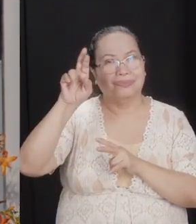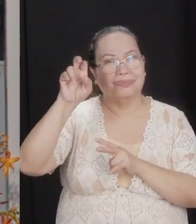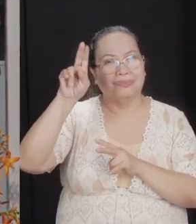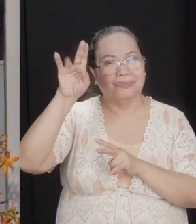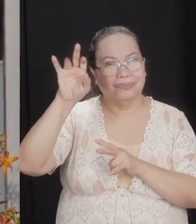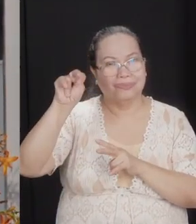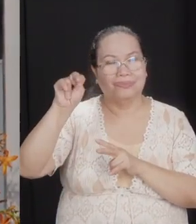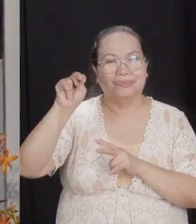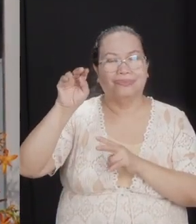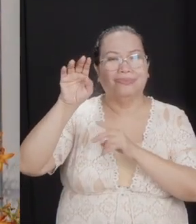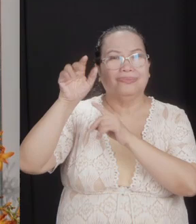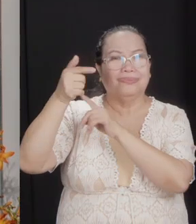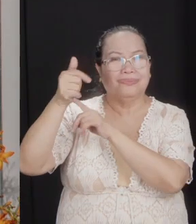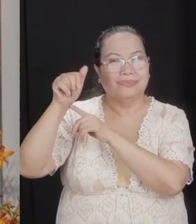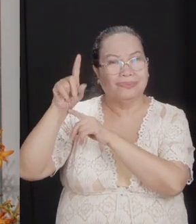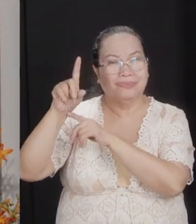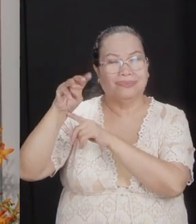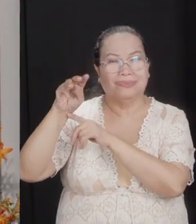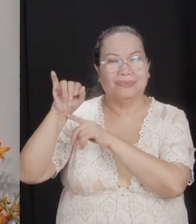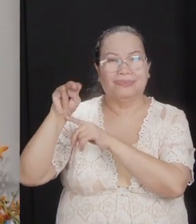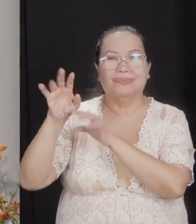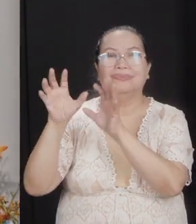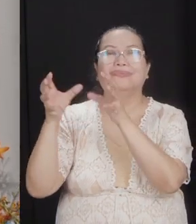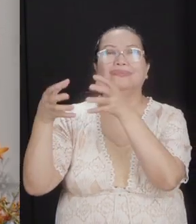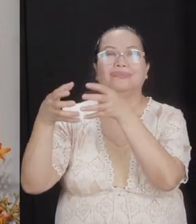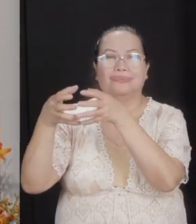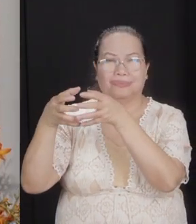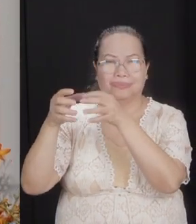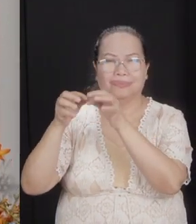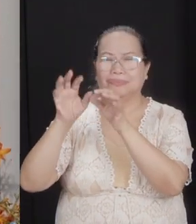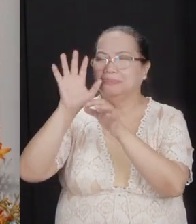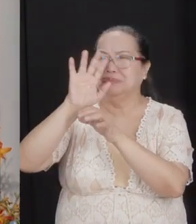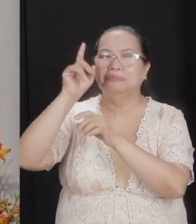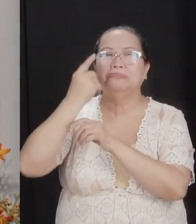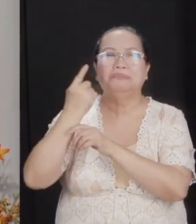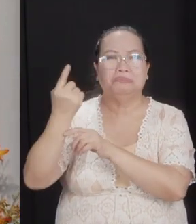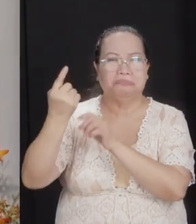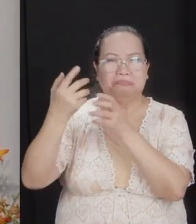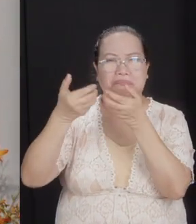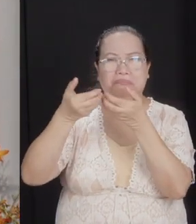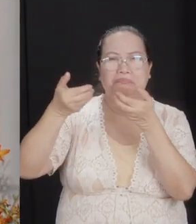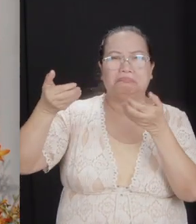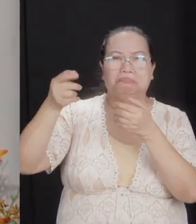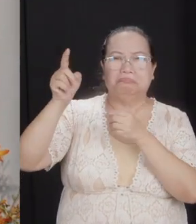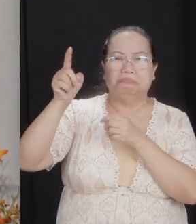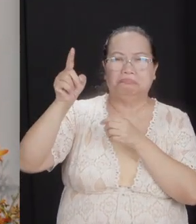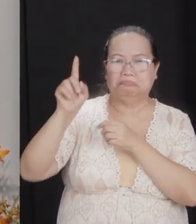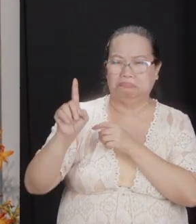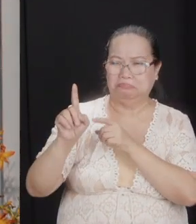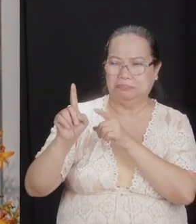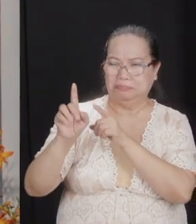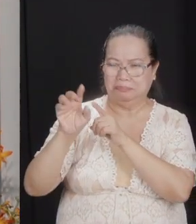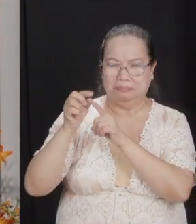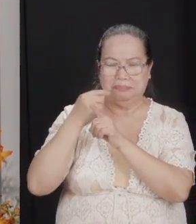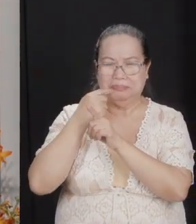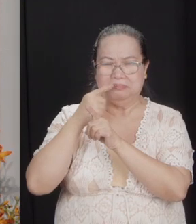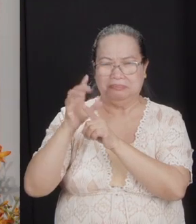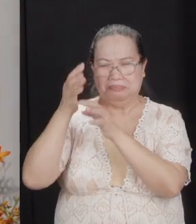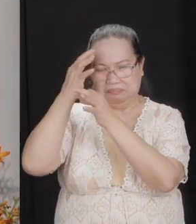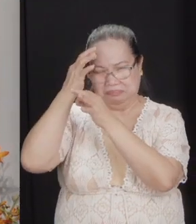body closer than a family. Don't go it alone, friend. Don't make the mistake they did.